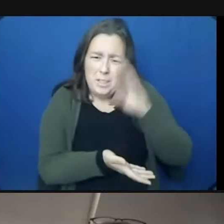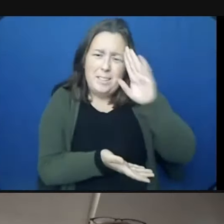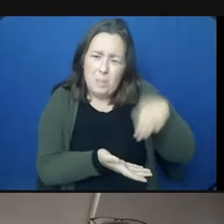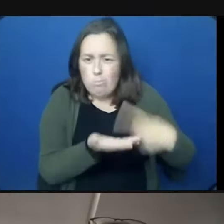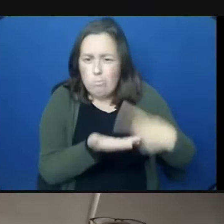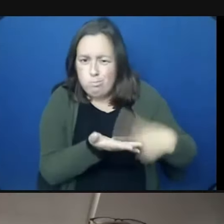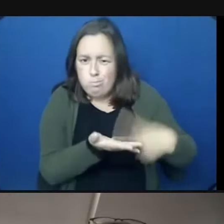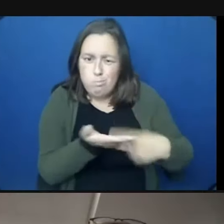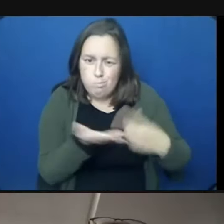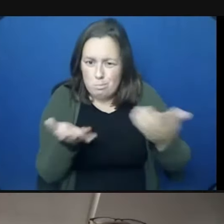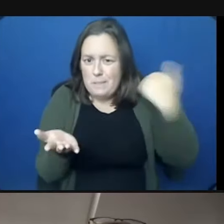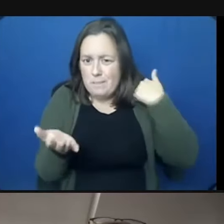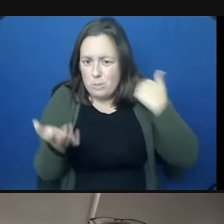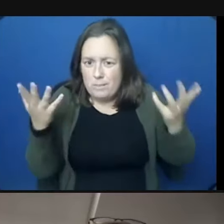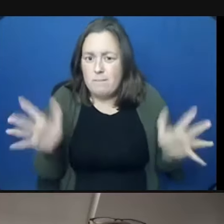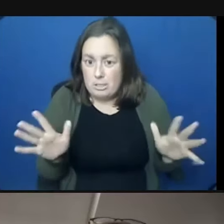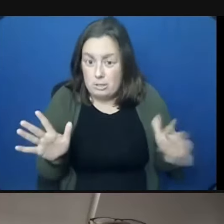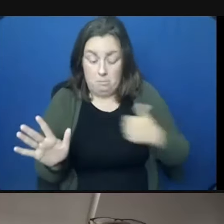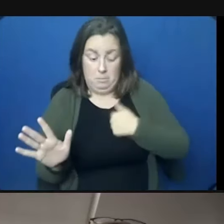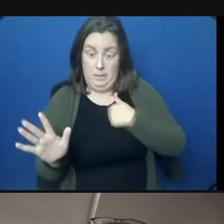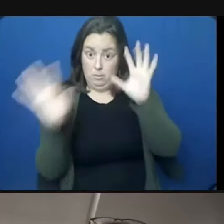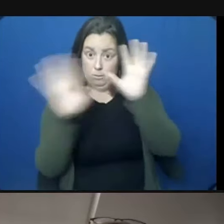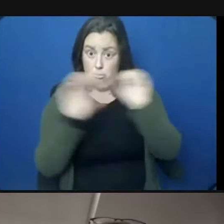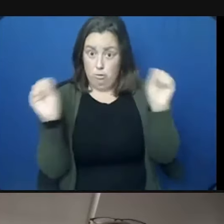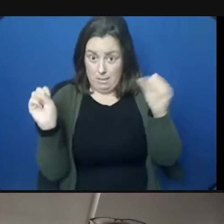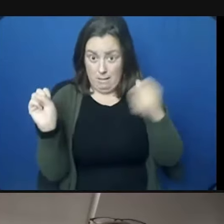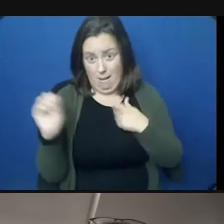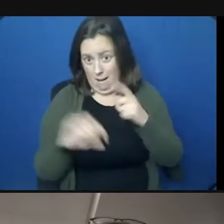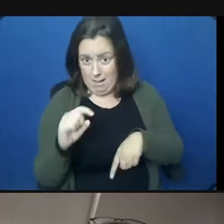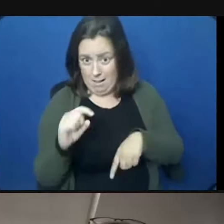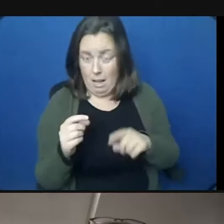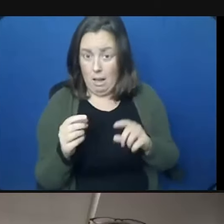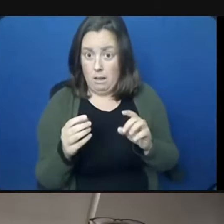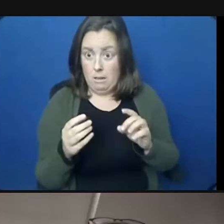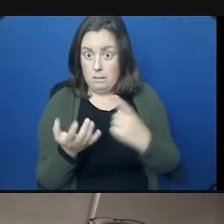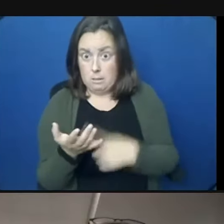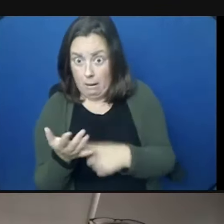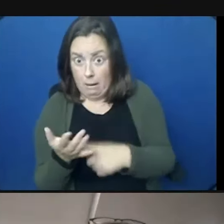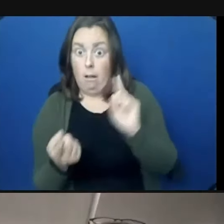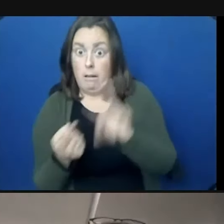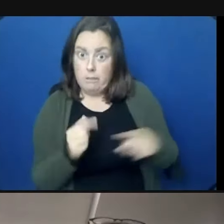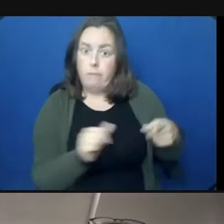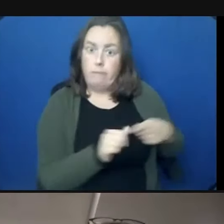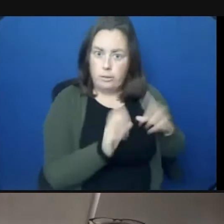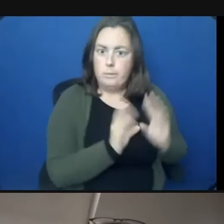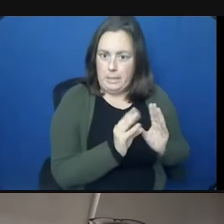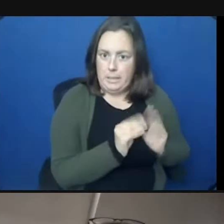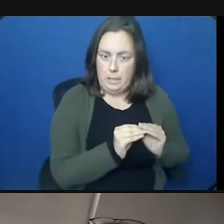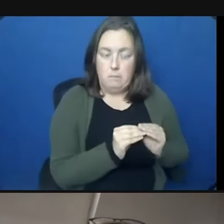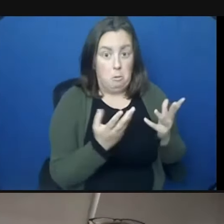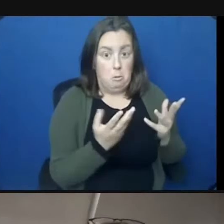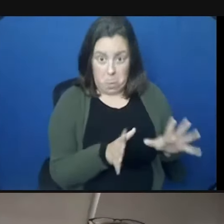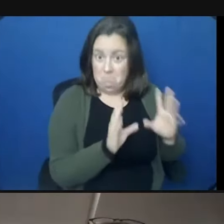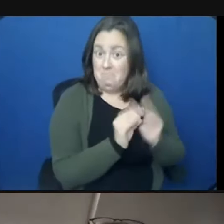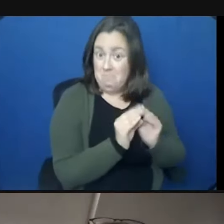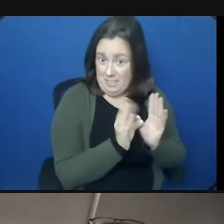myself as president of the association, I can't speak on those topics unless I'm able to meet with them. So that's what we did. And the pre-K